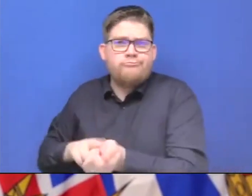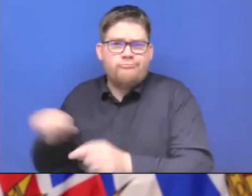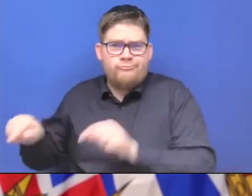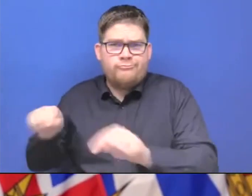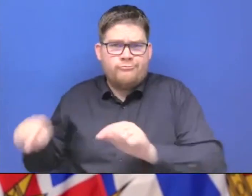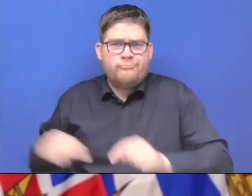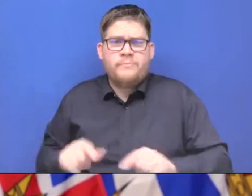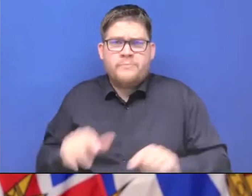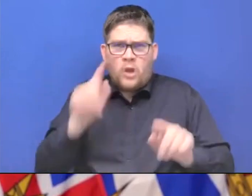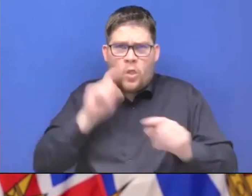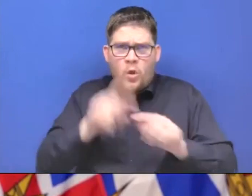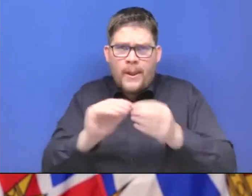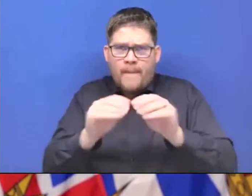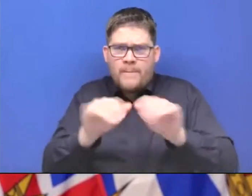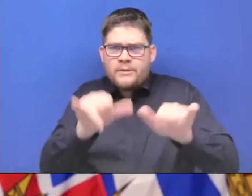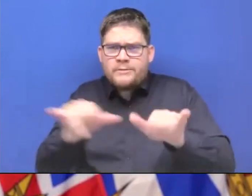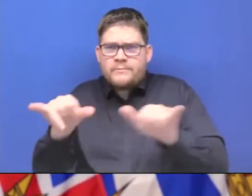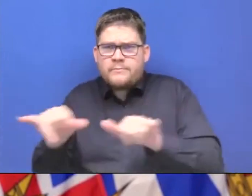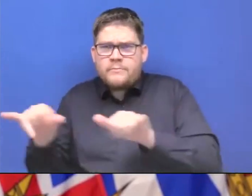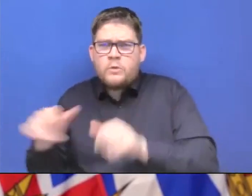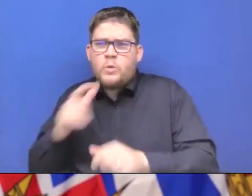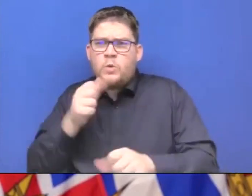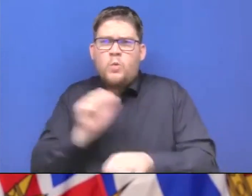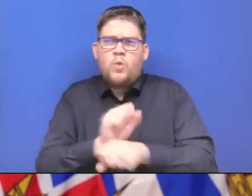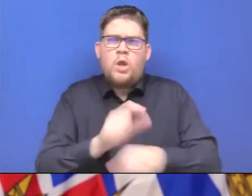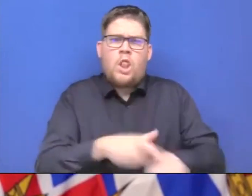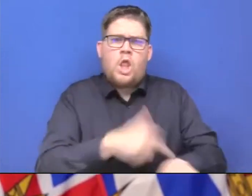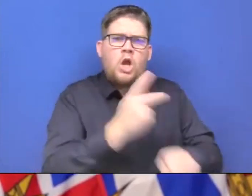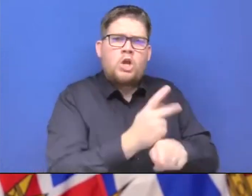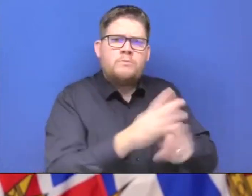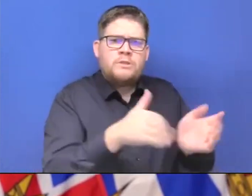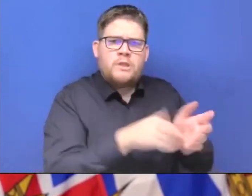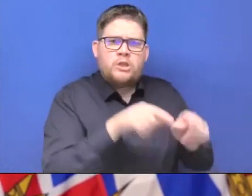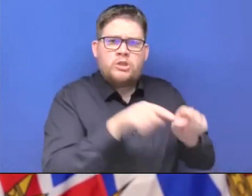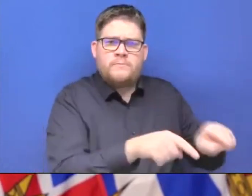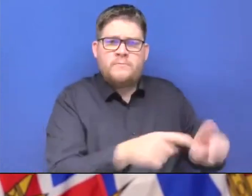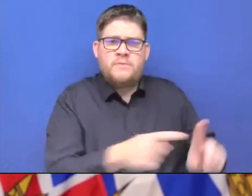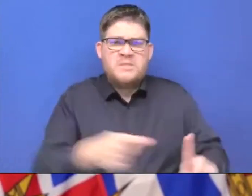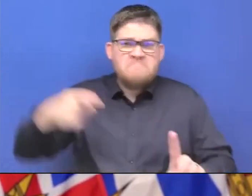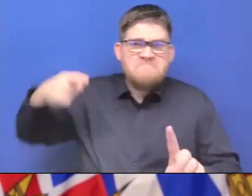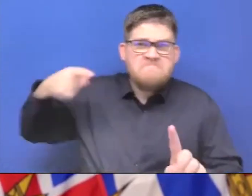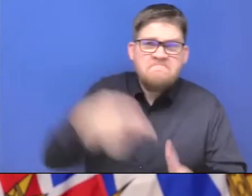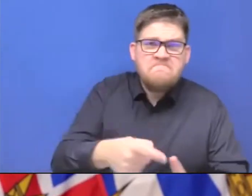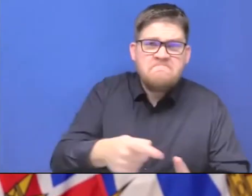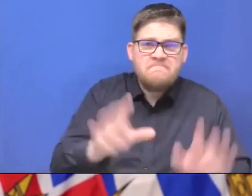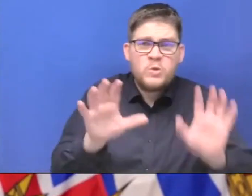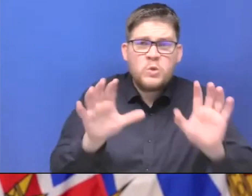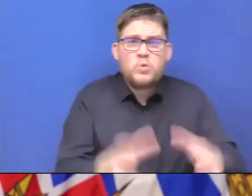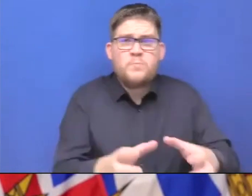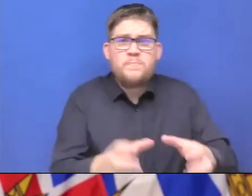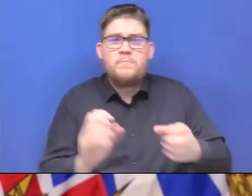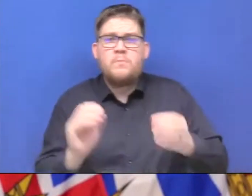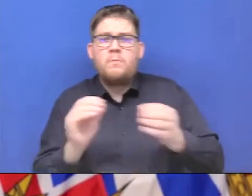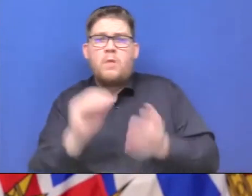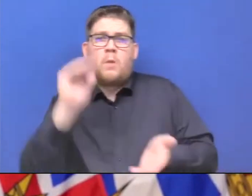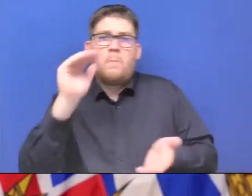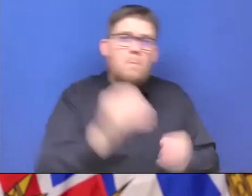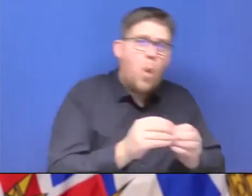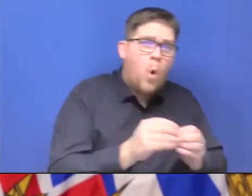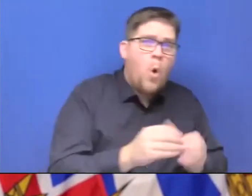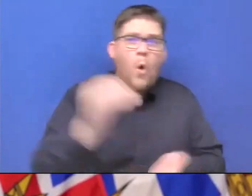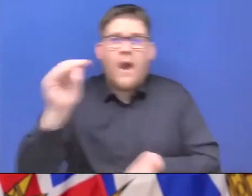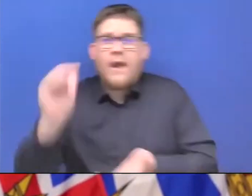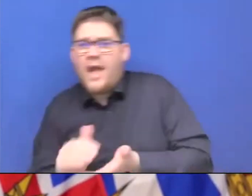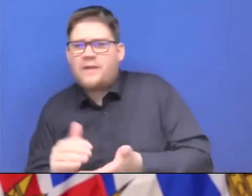who support long-term care homes. So we didn't see across the board much difference in terms of categories of workers, and that is